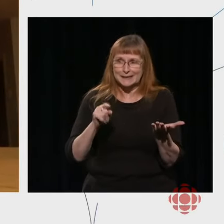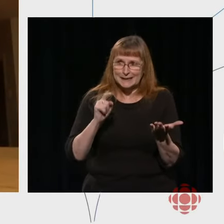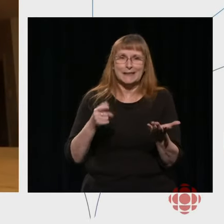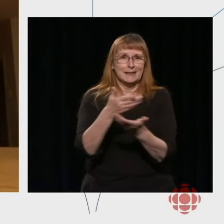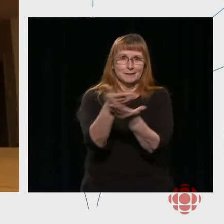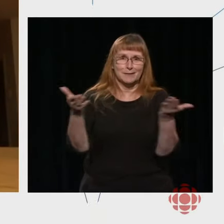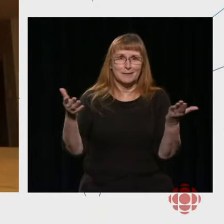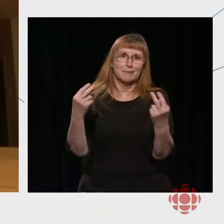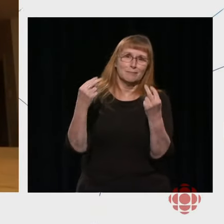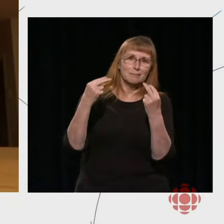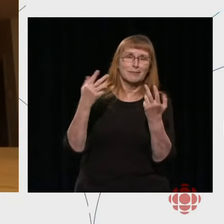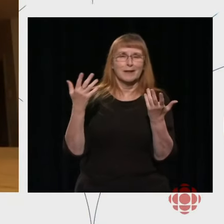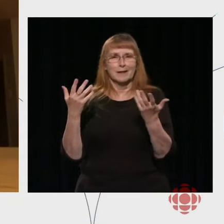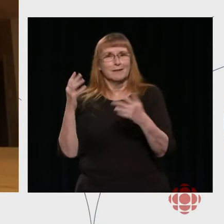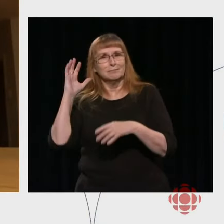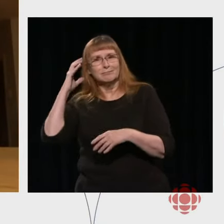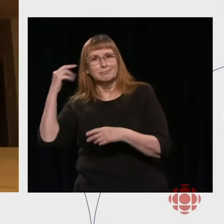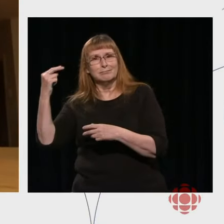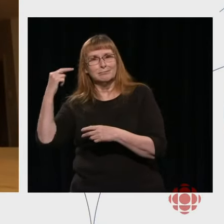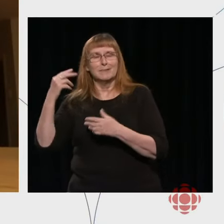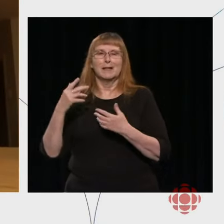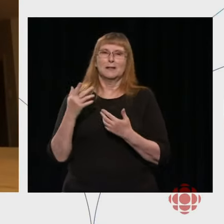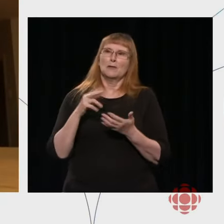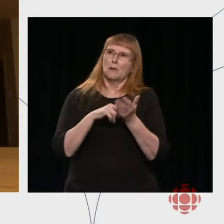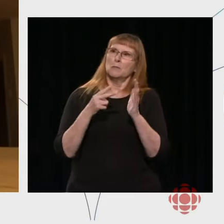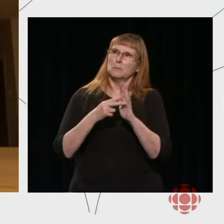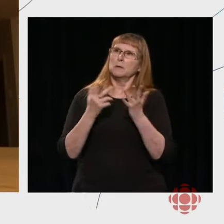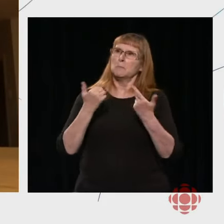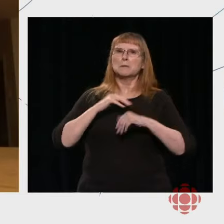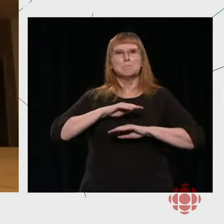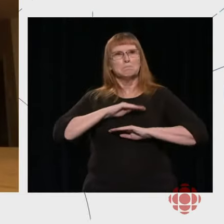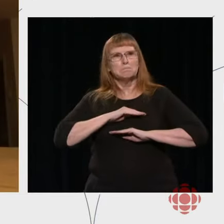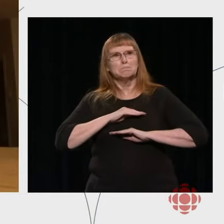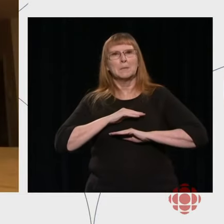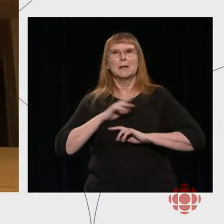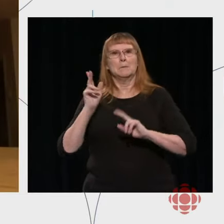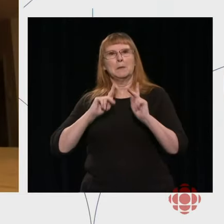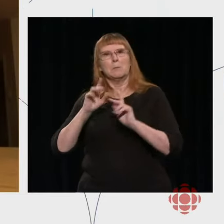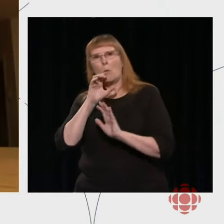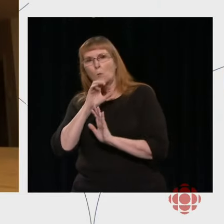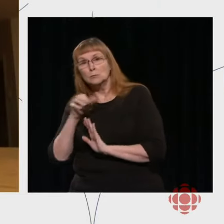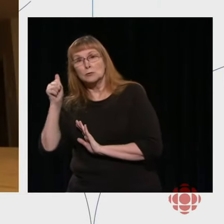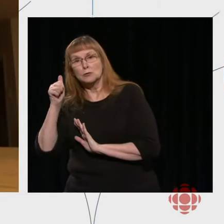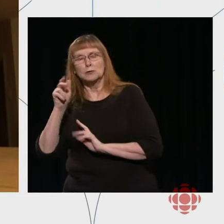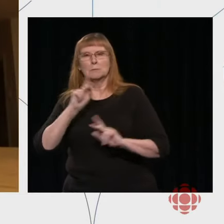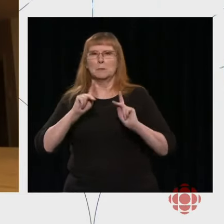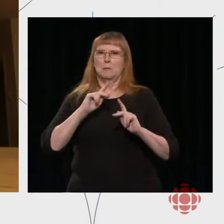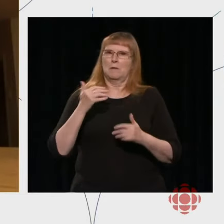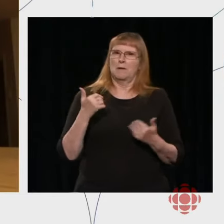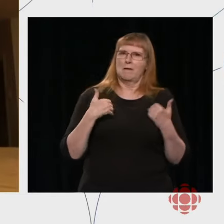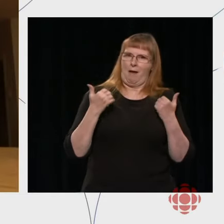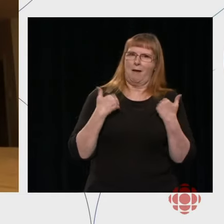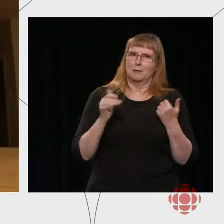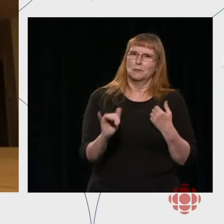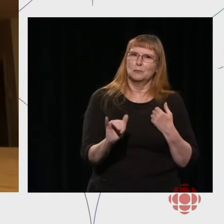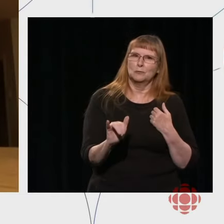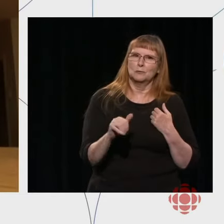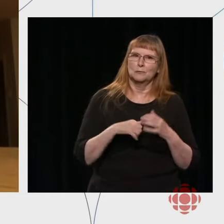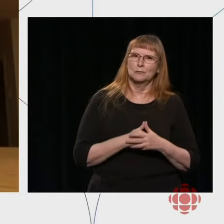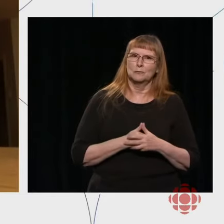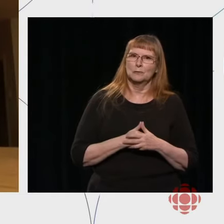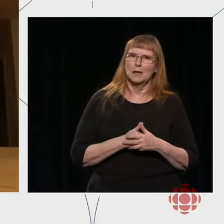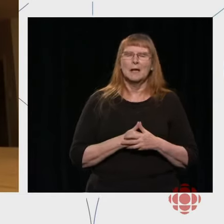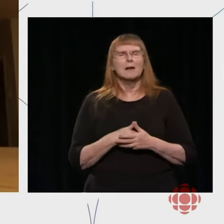we are there for young people and for the older people. And so for a number of years, we announced the end of television. And honestly, when I see the